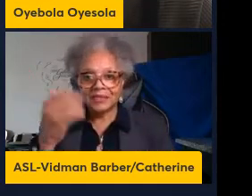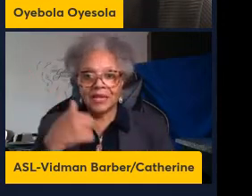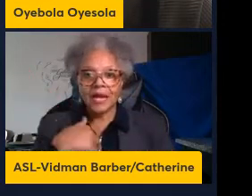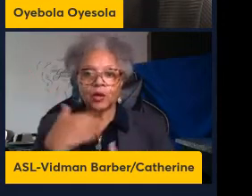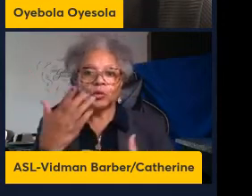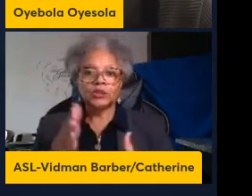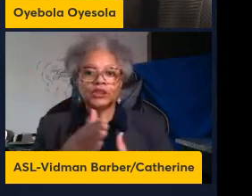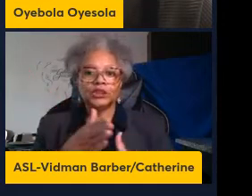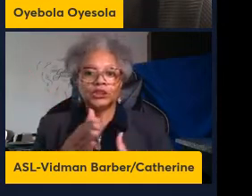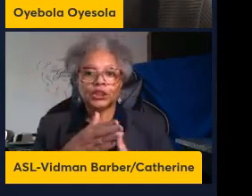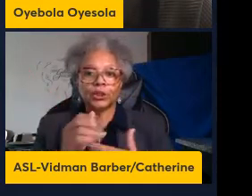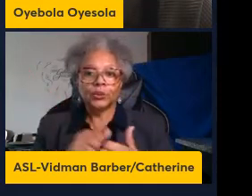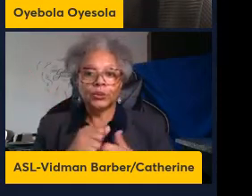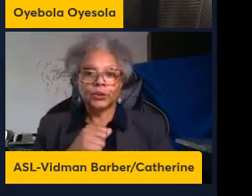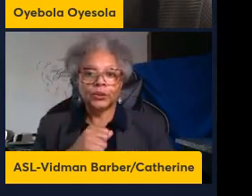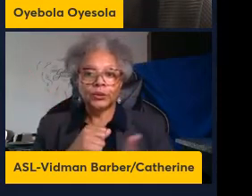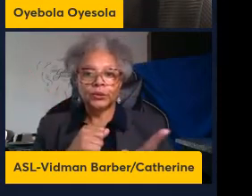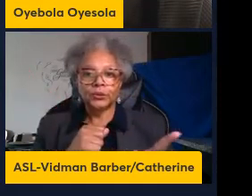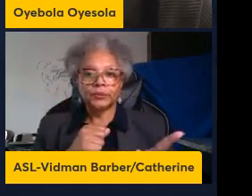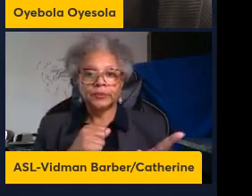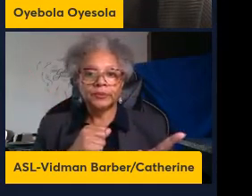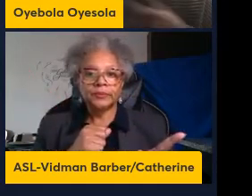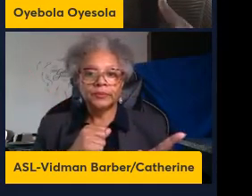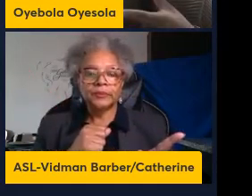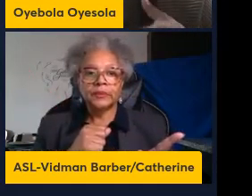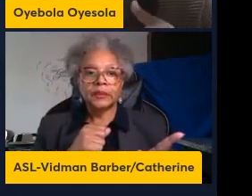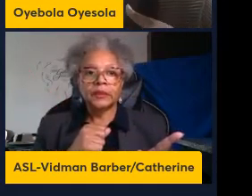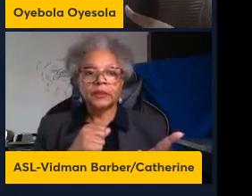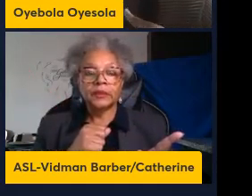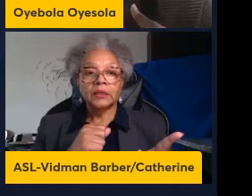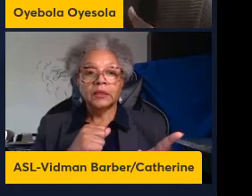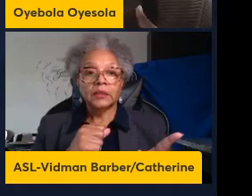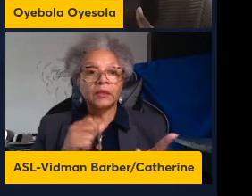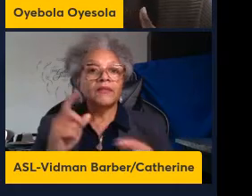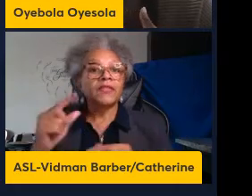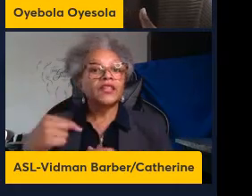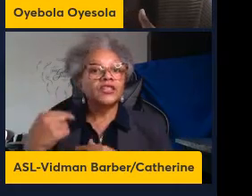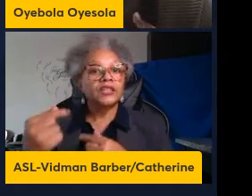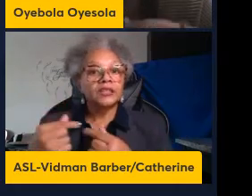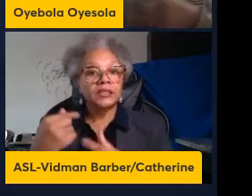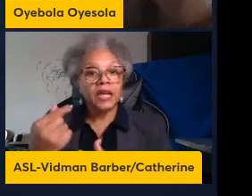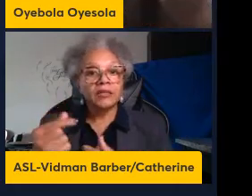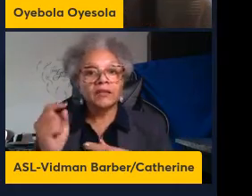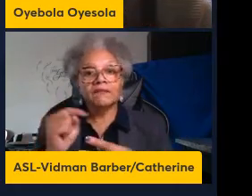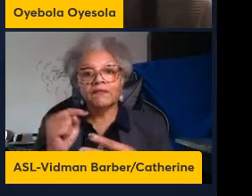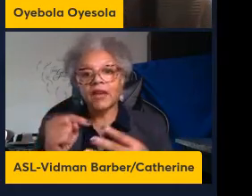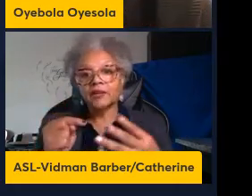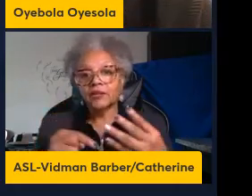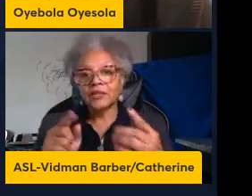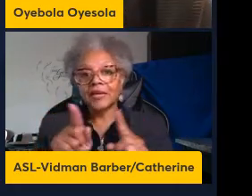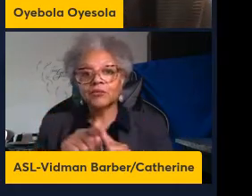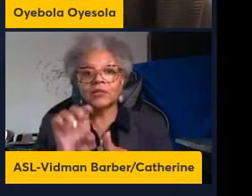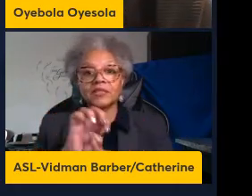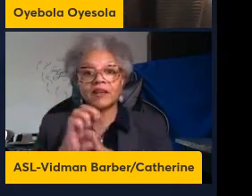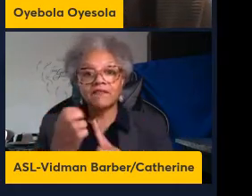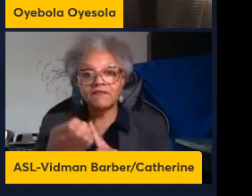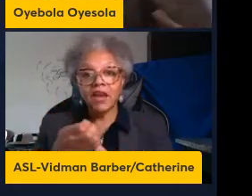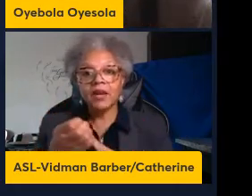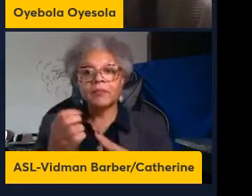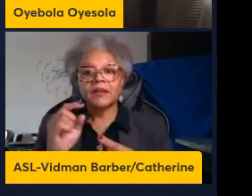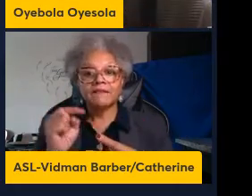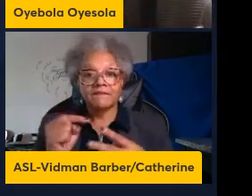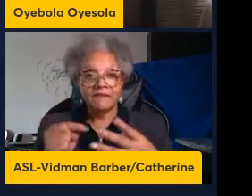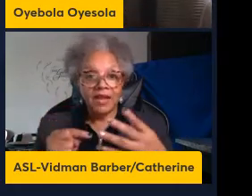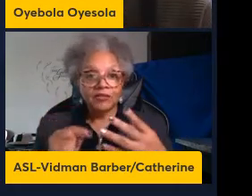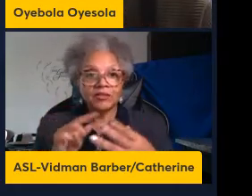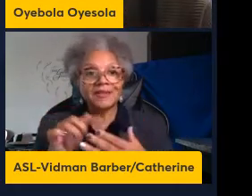sharing with you that and ensuring that really genetic factors as well as environmental factors can